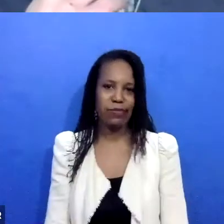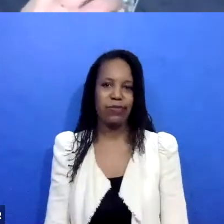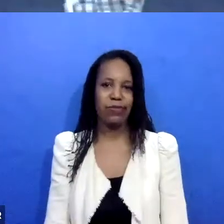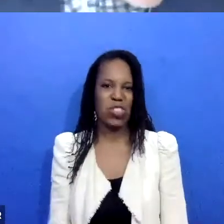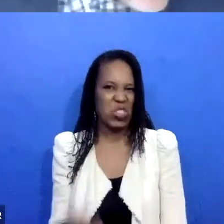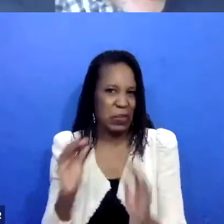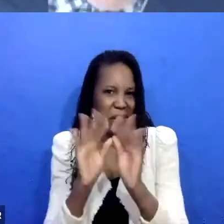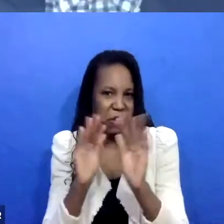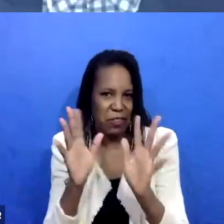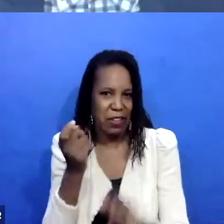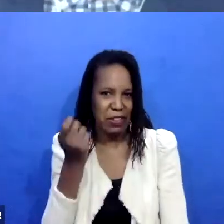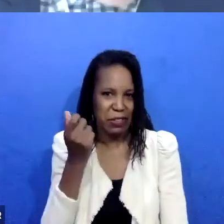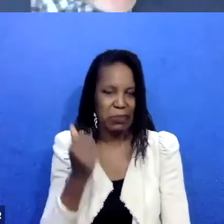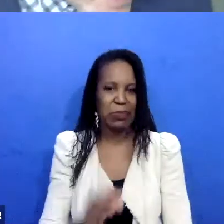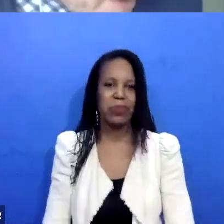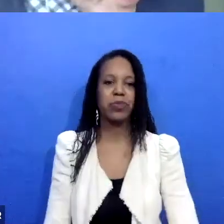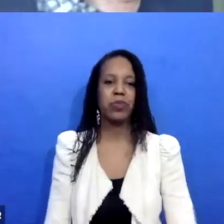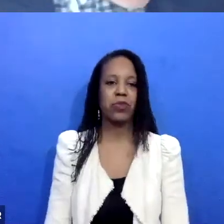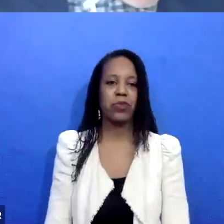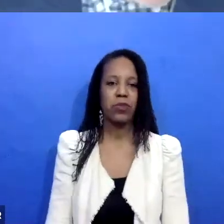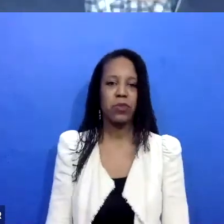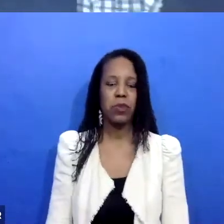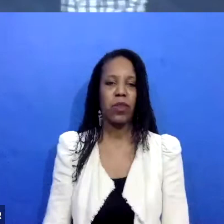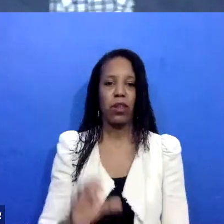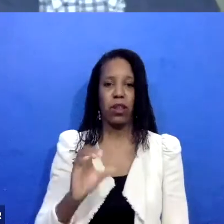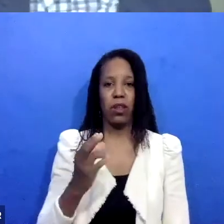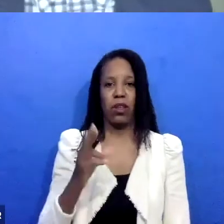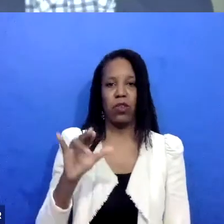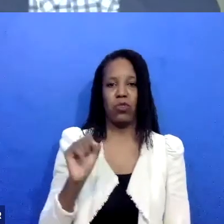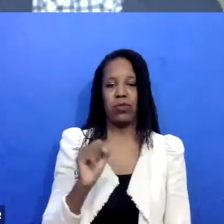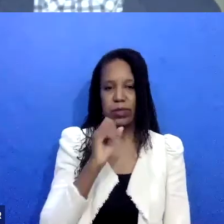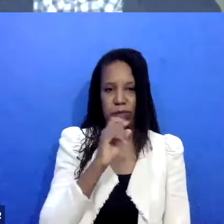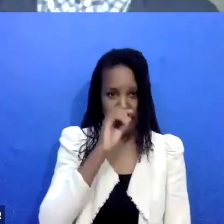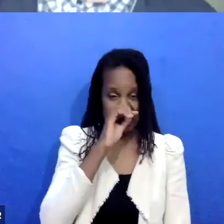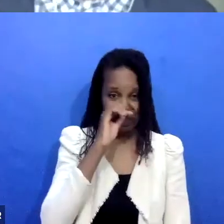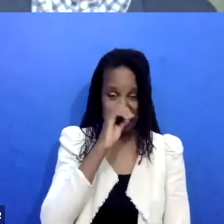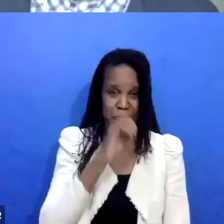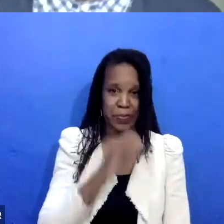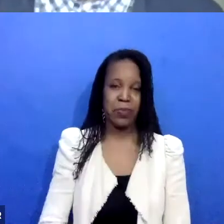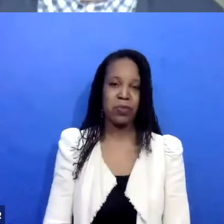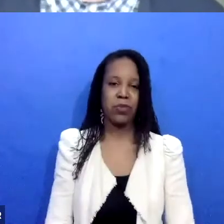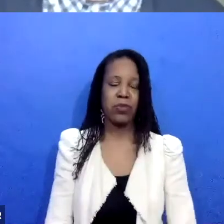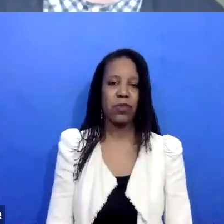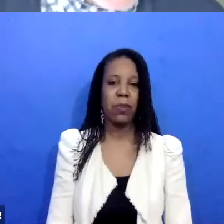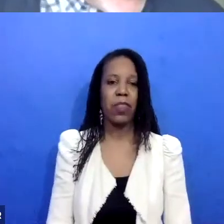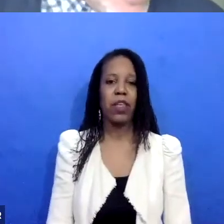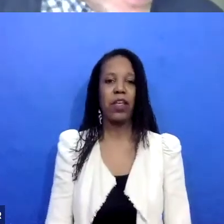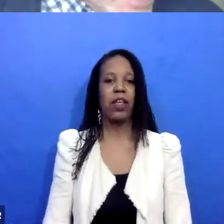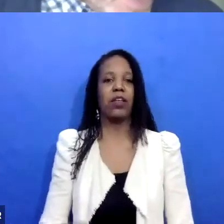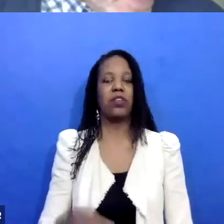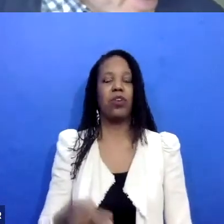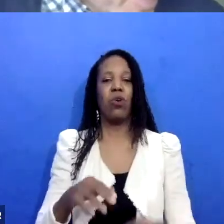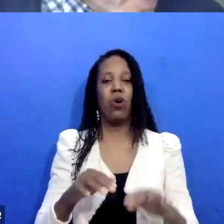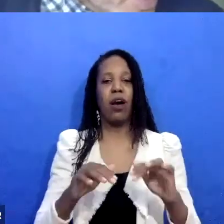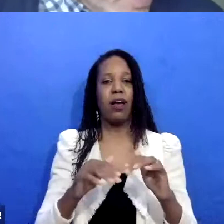Uh, my understanding of how the domestic violence restorative circles program became a circle based program is